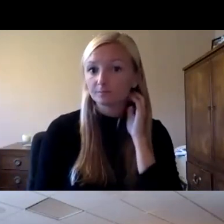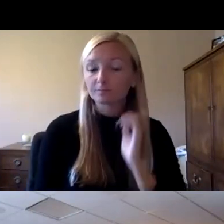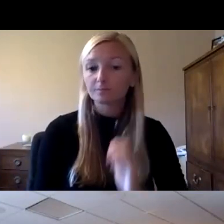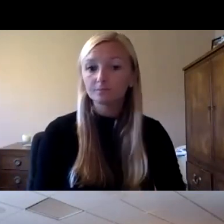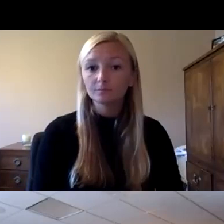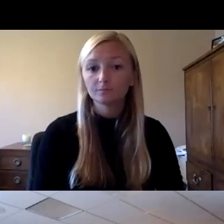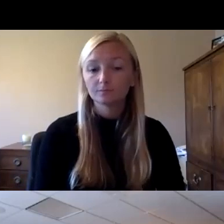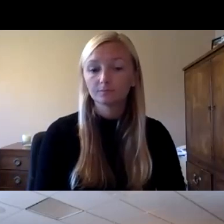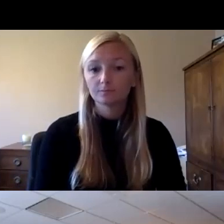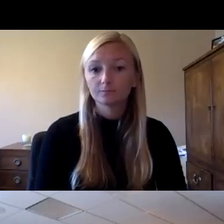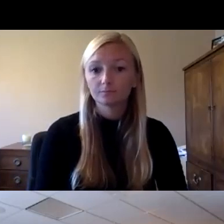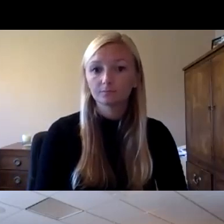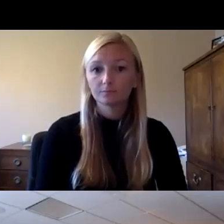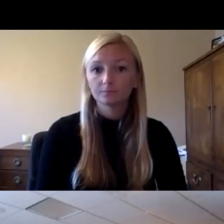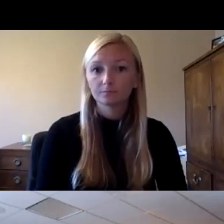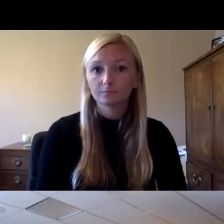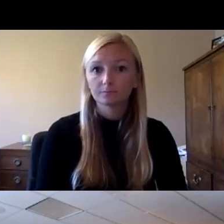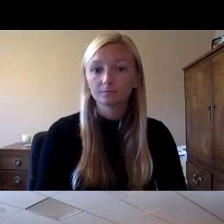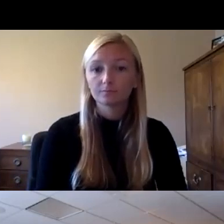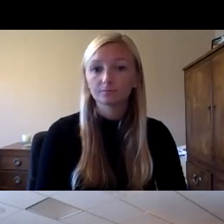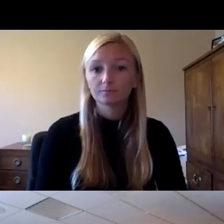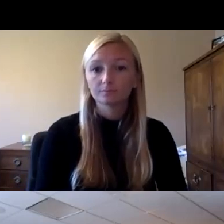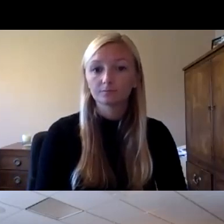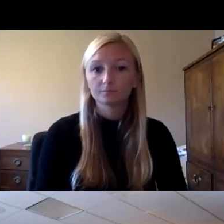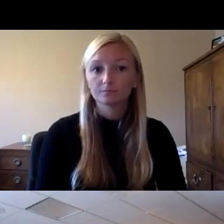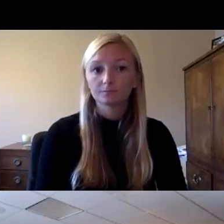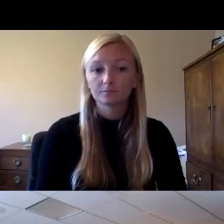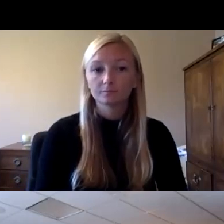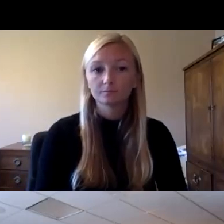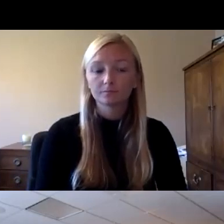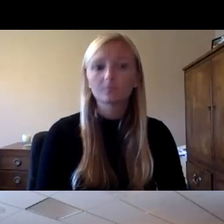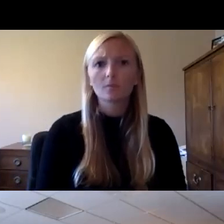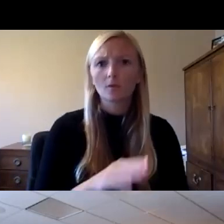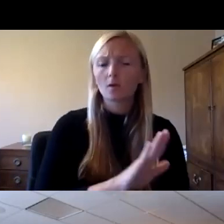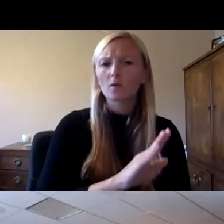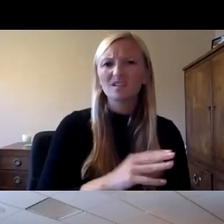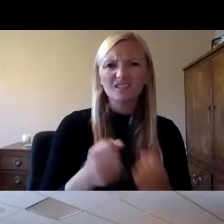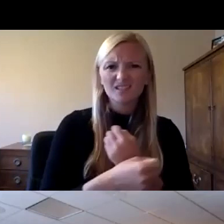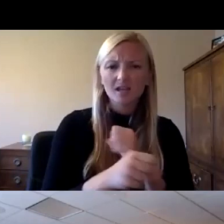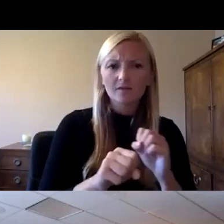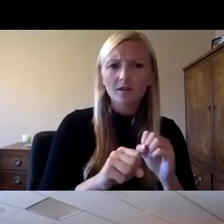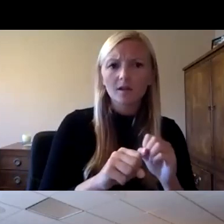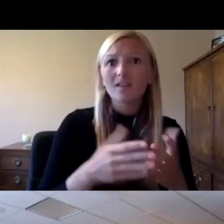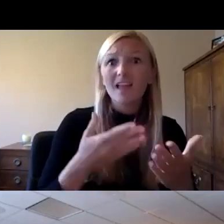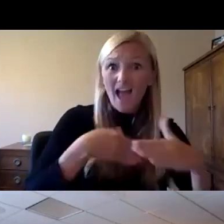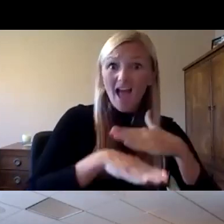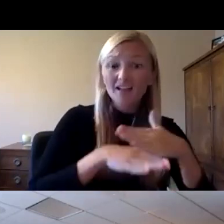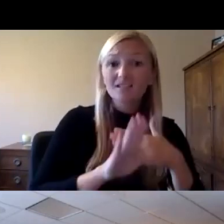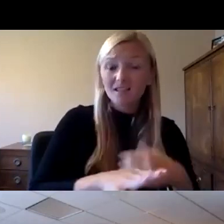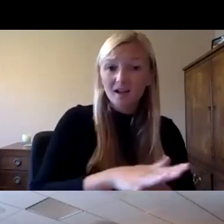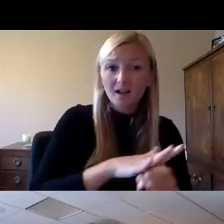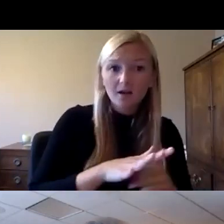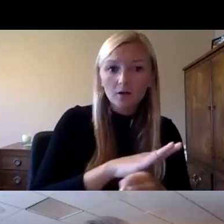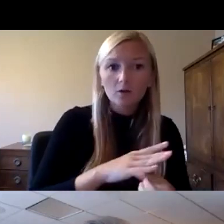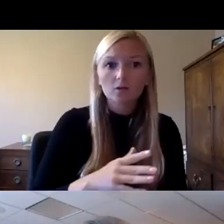of a concentric circle model i think with with safety and security is site access as well so it's really being deliberate